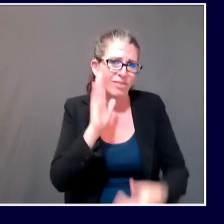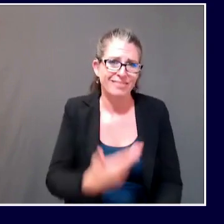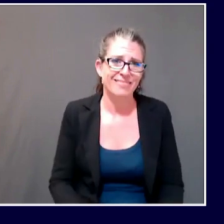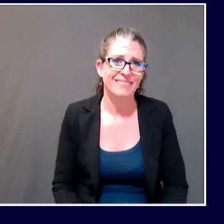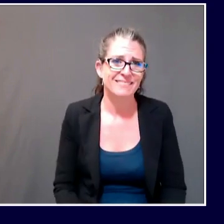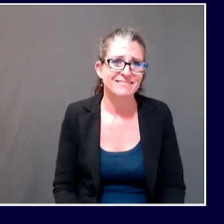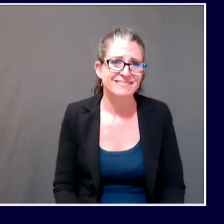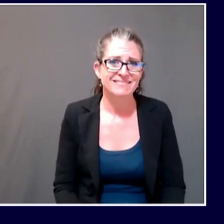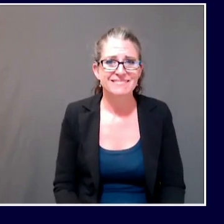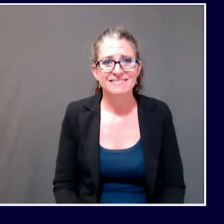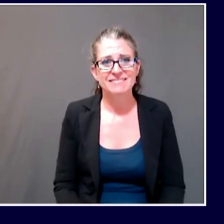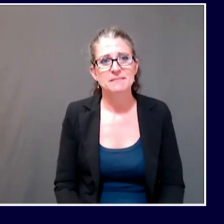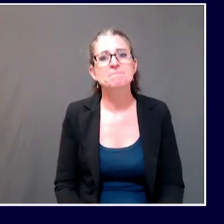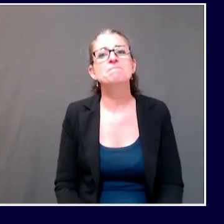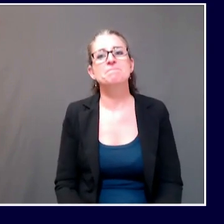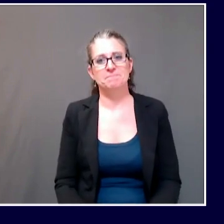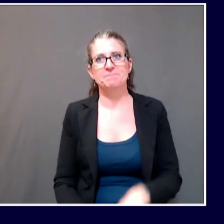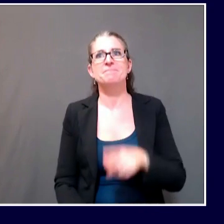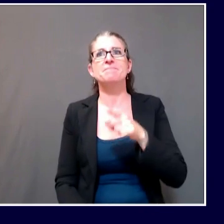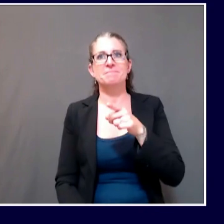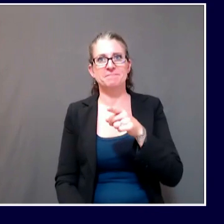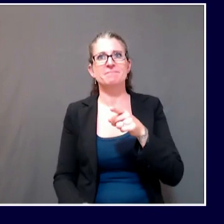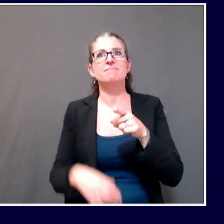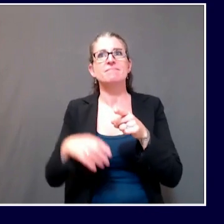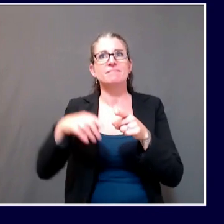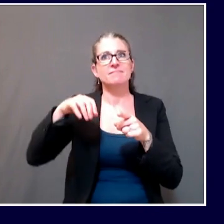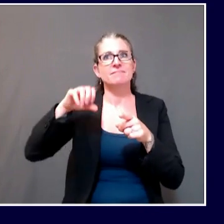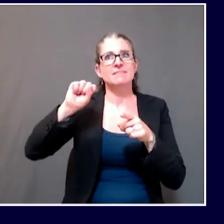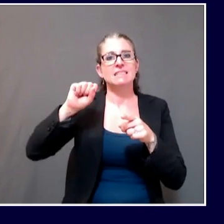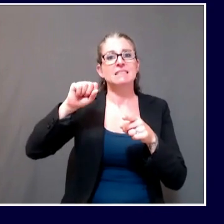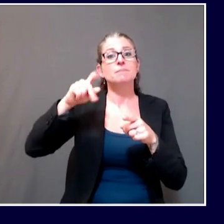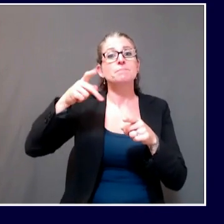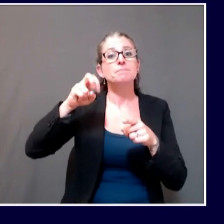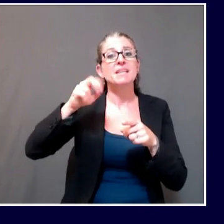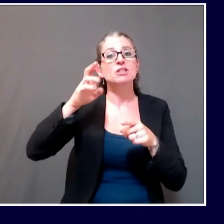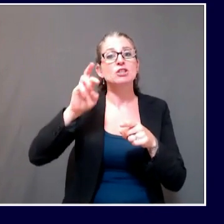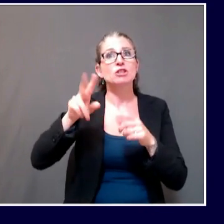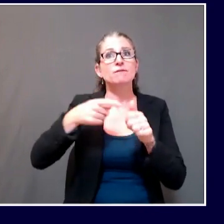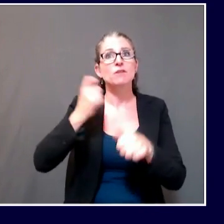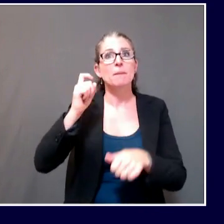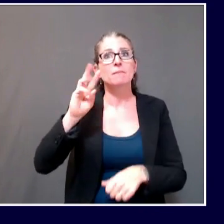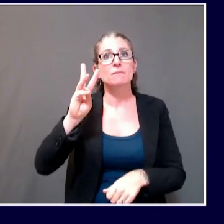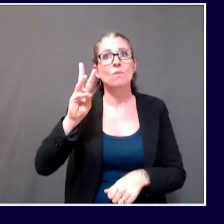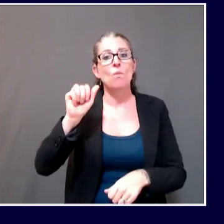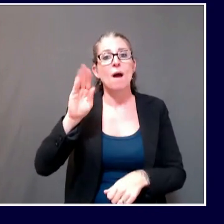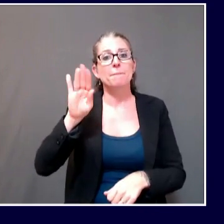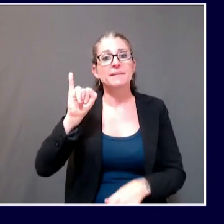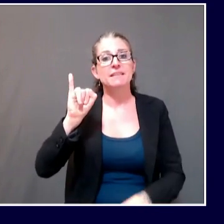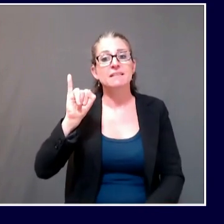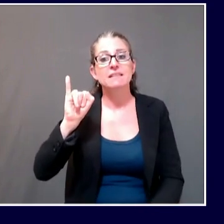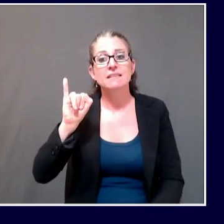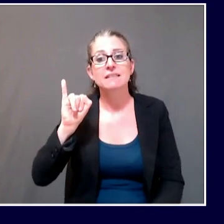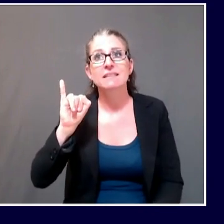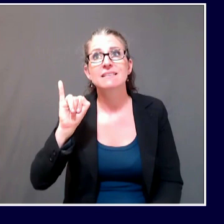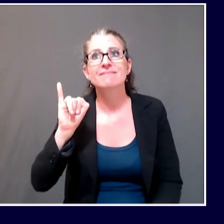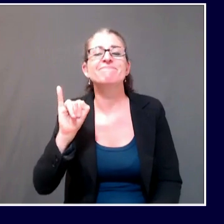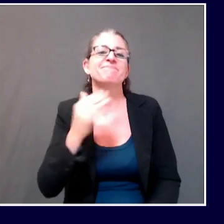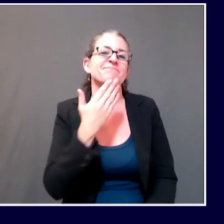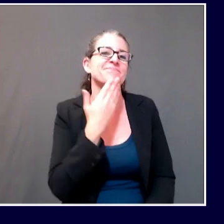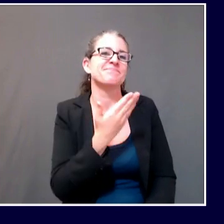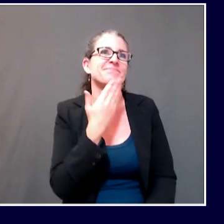I'm going to turn now to Spencer Roberts at WABI. Thank you, Dr. Shah. Long-time listener, first-time caller.